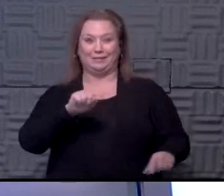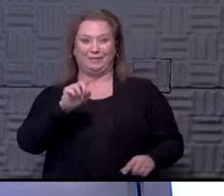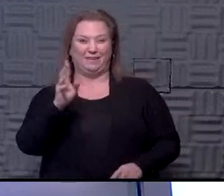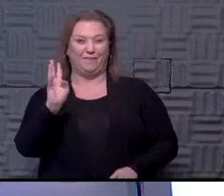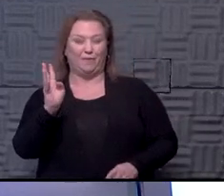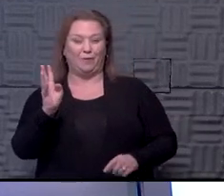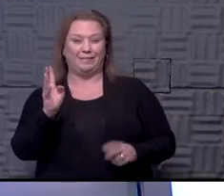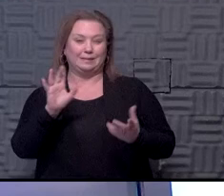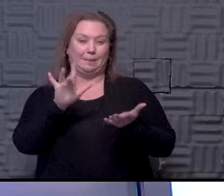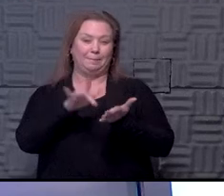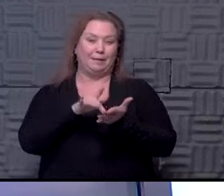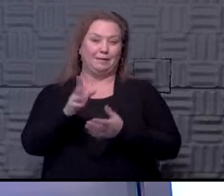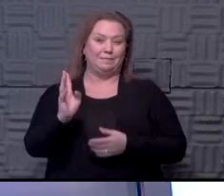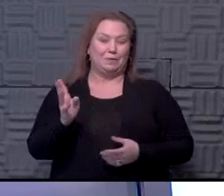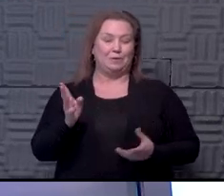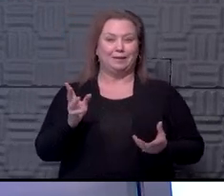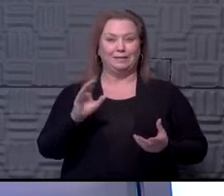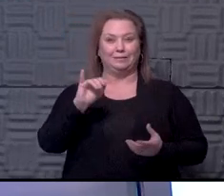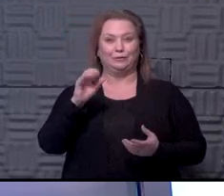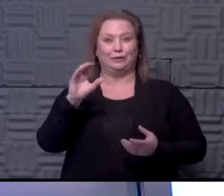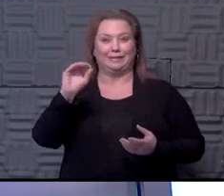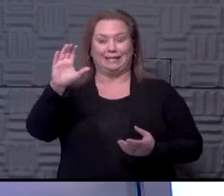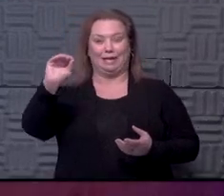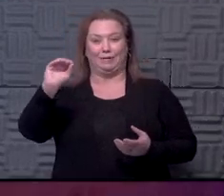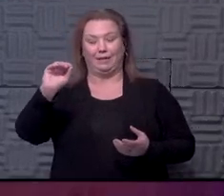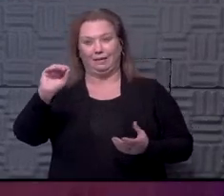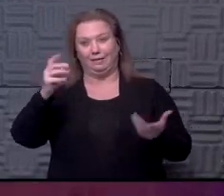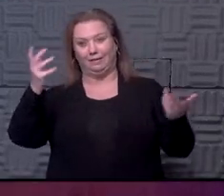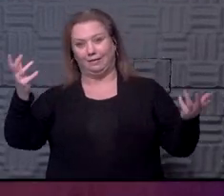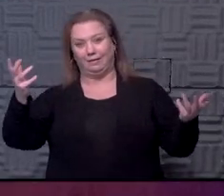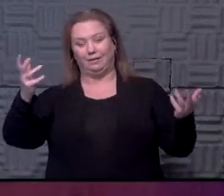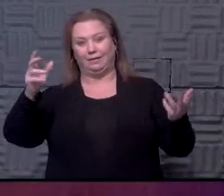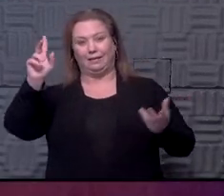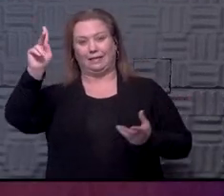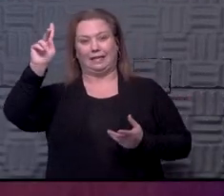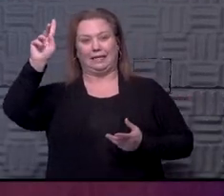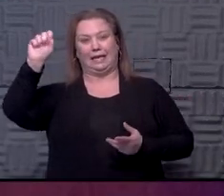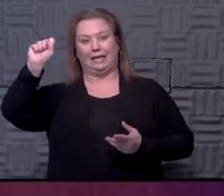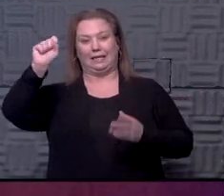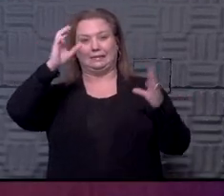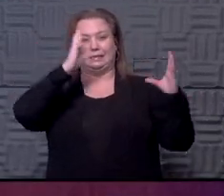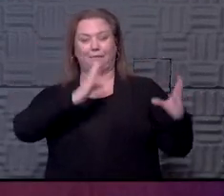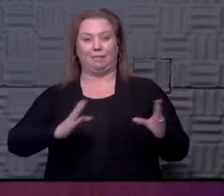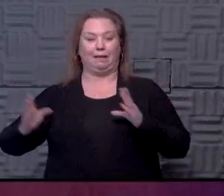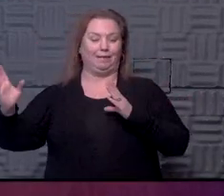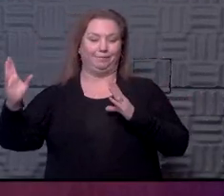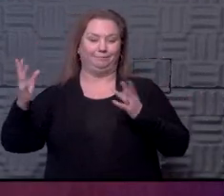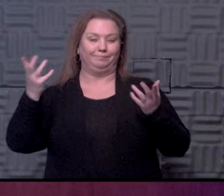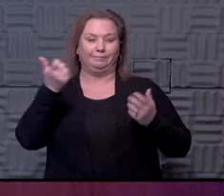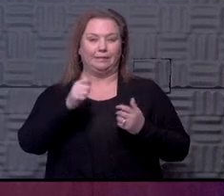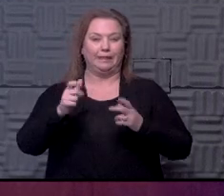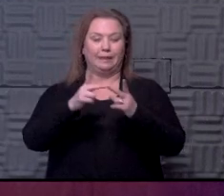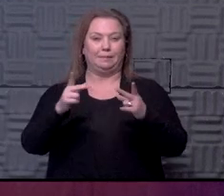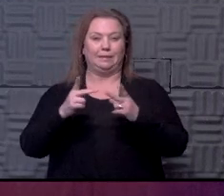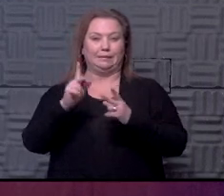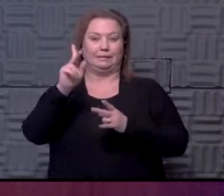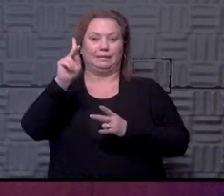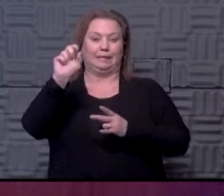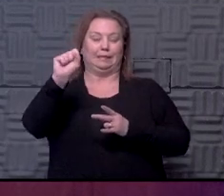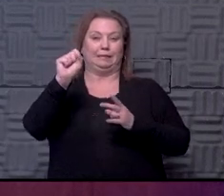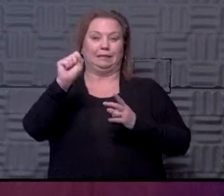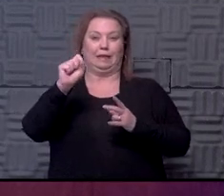Well, mid-40s in Johnson County are based on really the Kansas plan anywhere. I would say